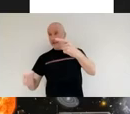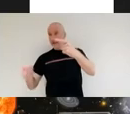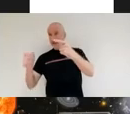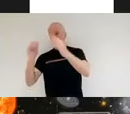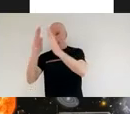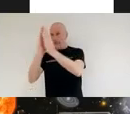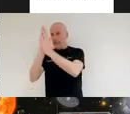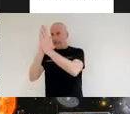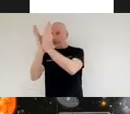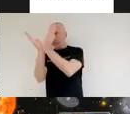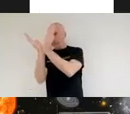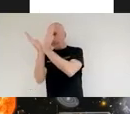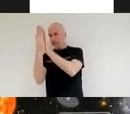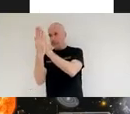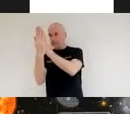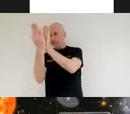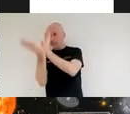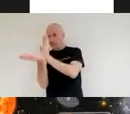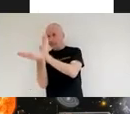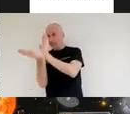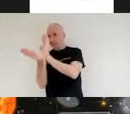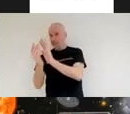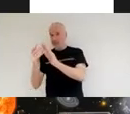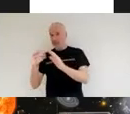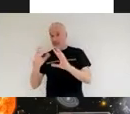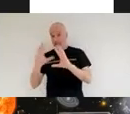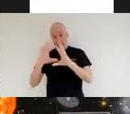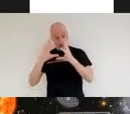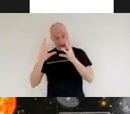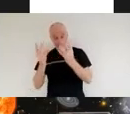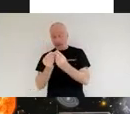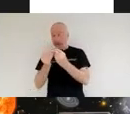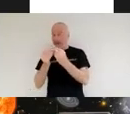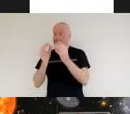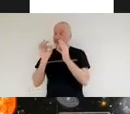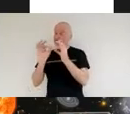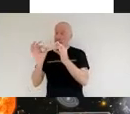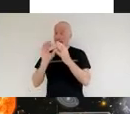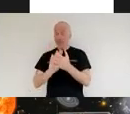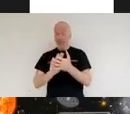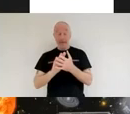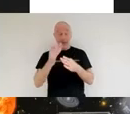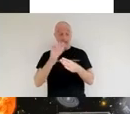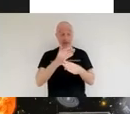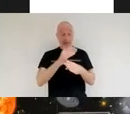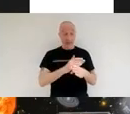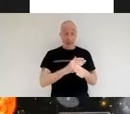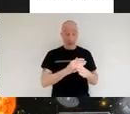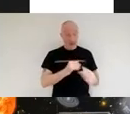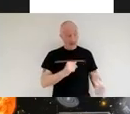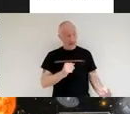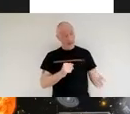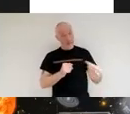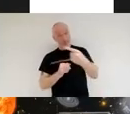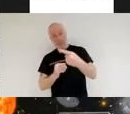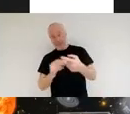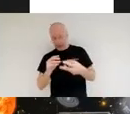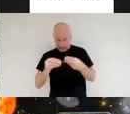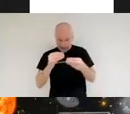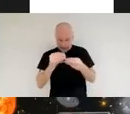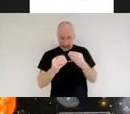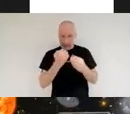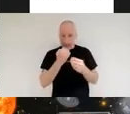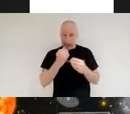not have gone better all of the pre-flight calculations have been spot on we've had to do very little in the way of course